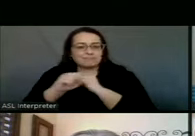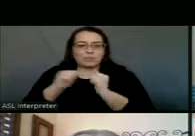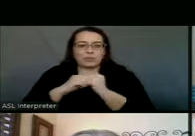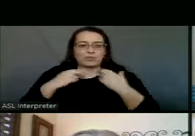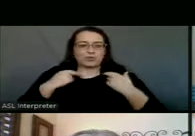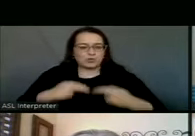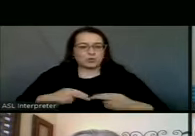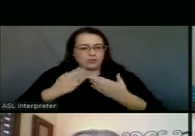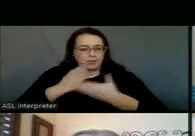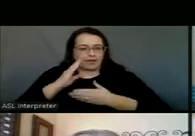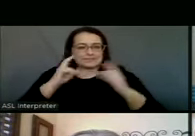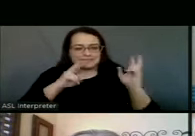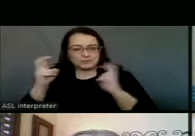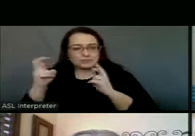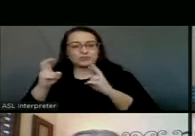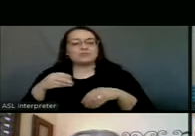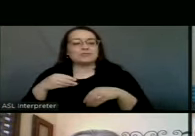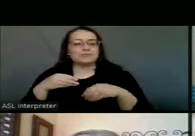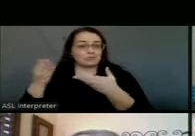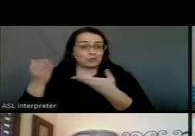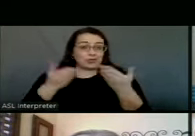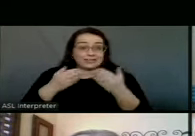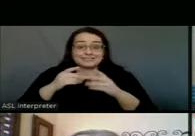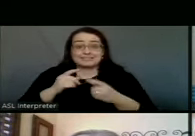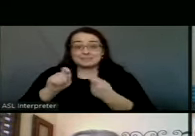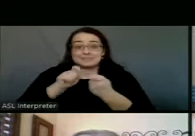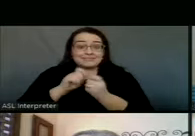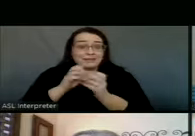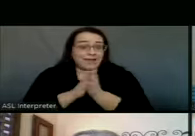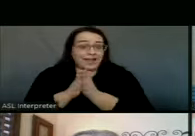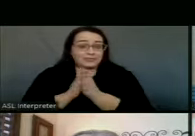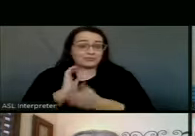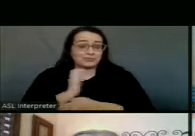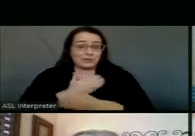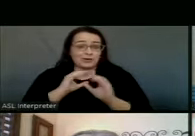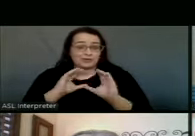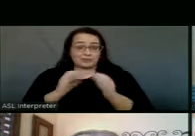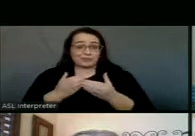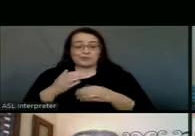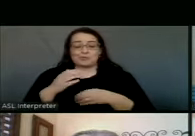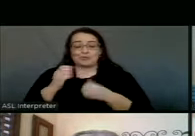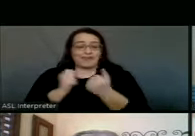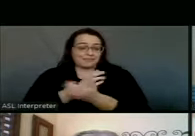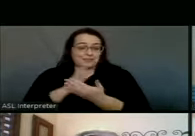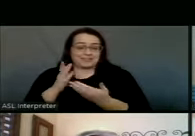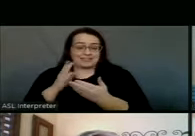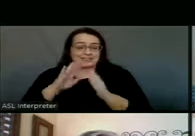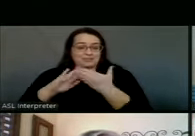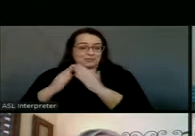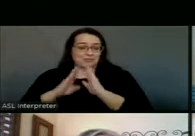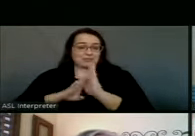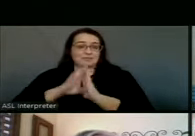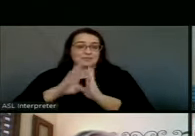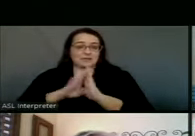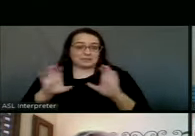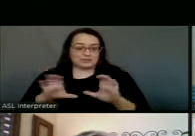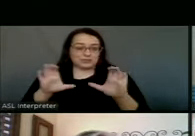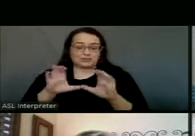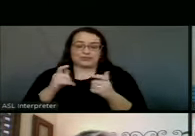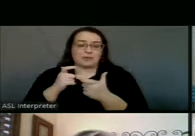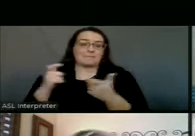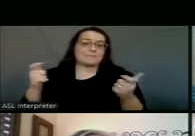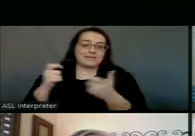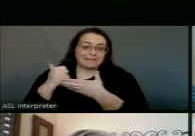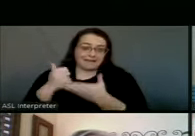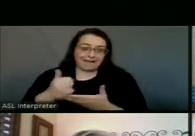people to the city of Amarillo, to our organization, and to every mission that the Community Development Department does. She's be a huge resource